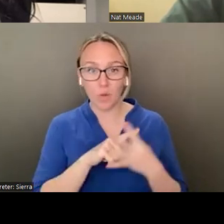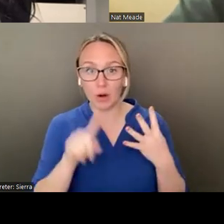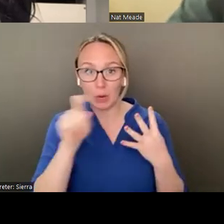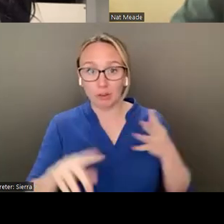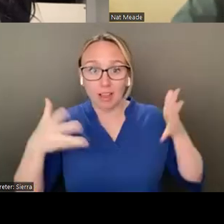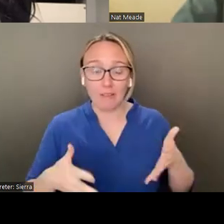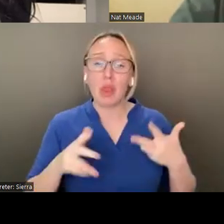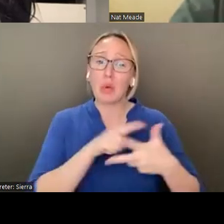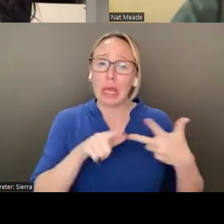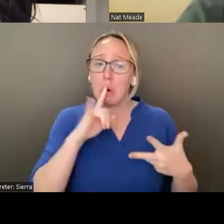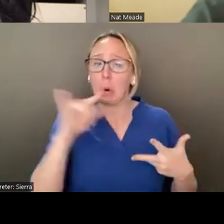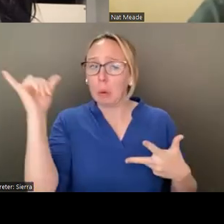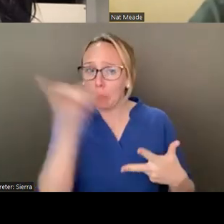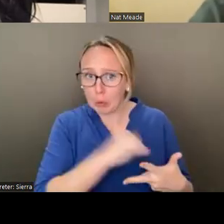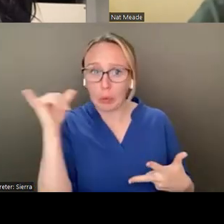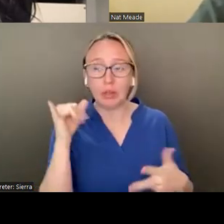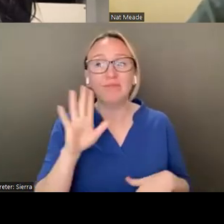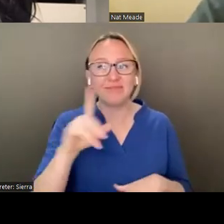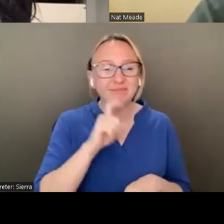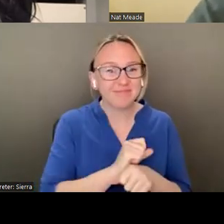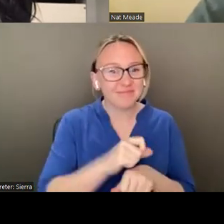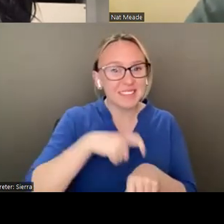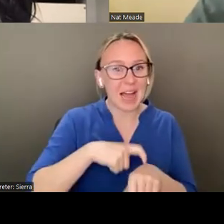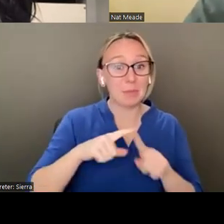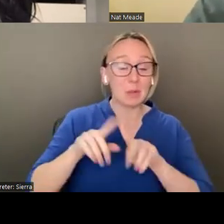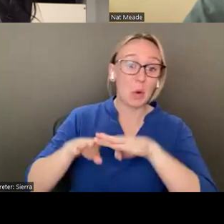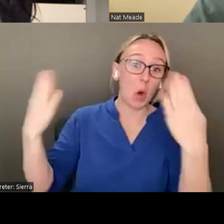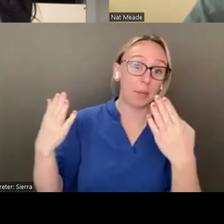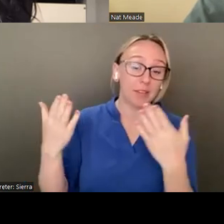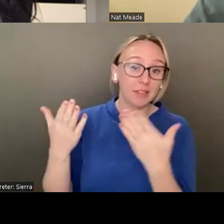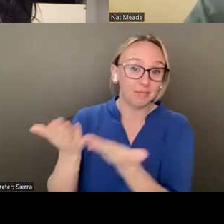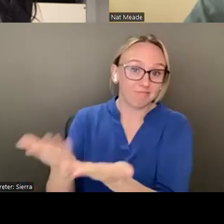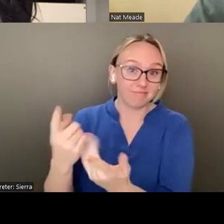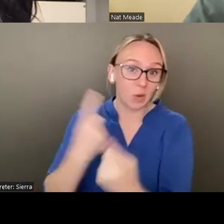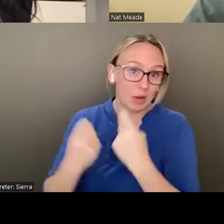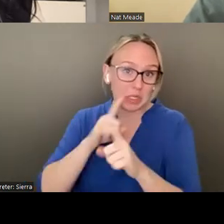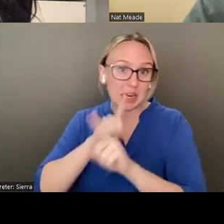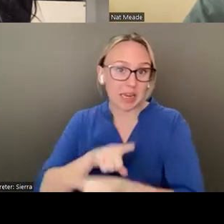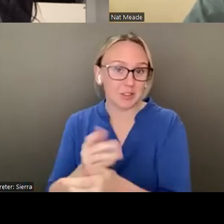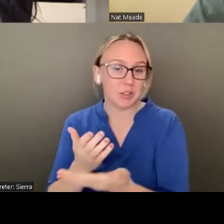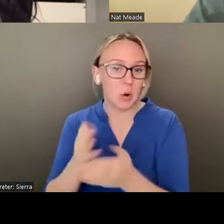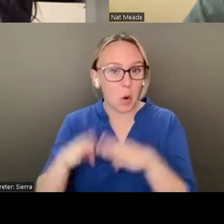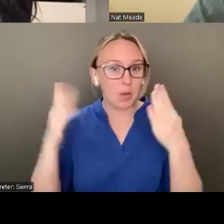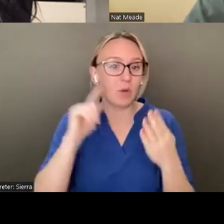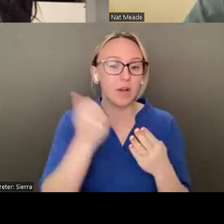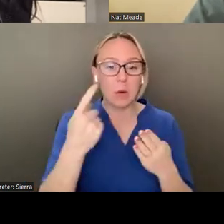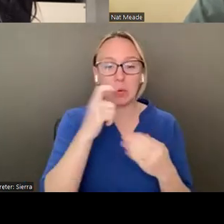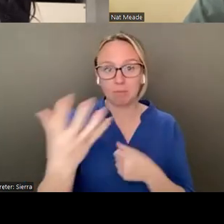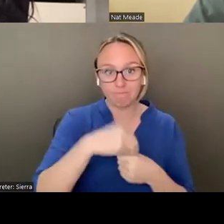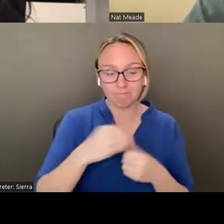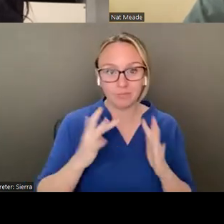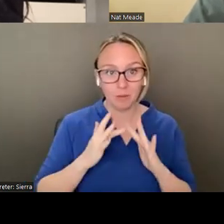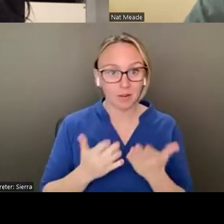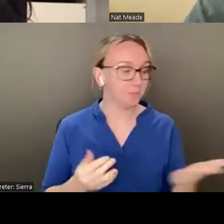doozies. We are actually at our time to open it up to open and question and answer for everyone who's participating online.